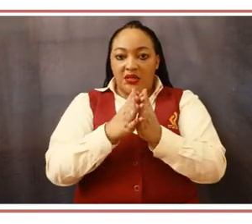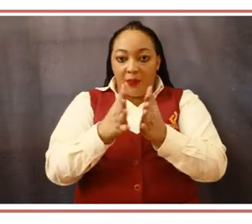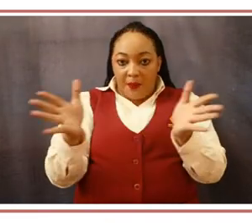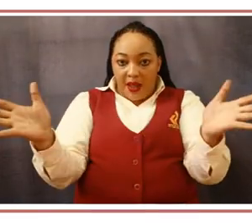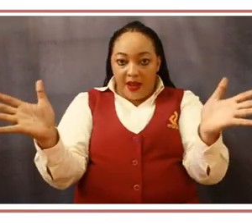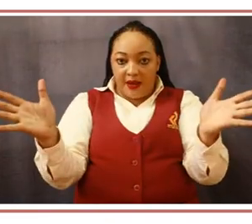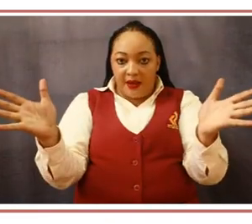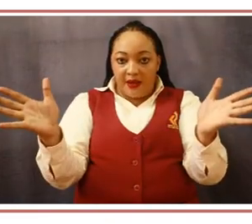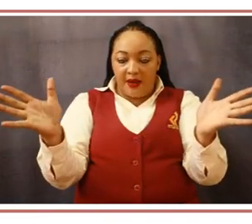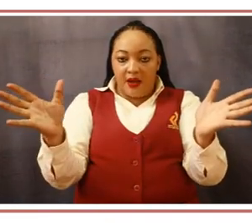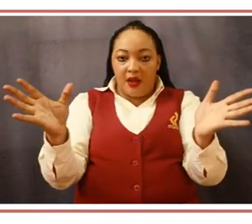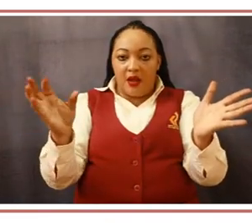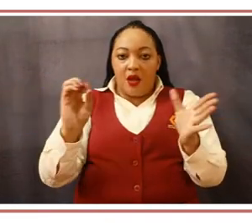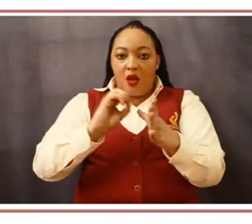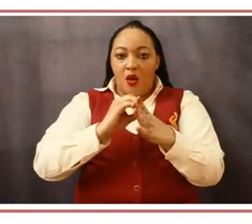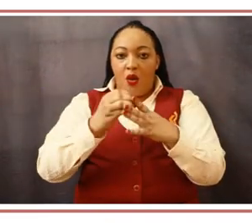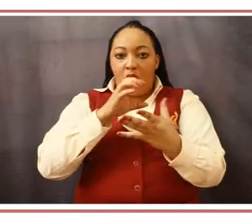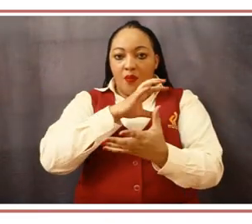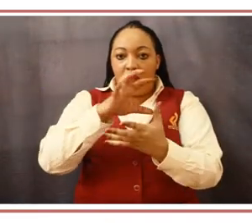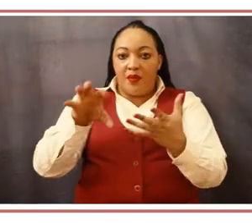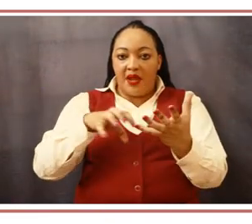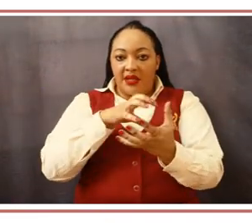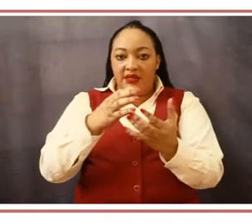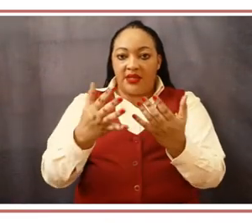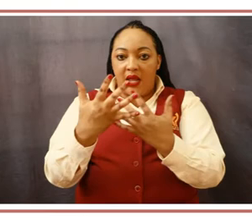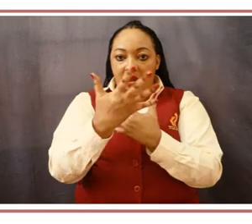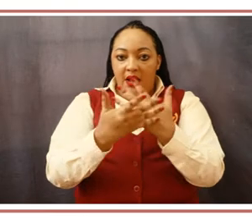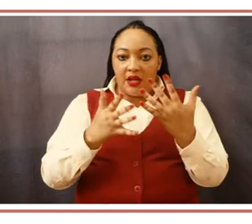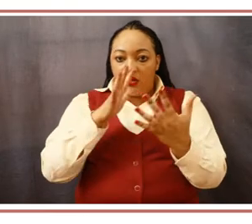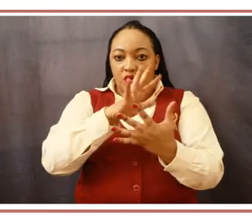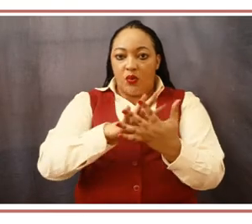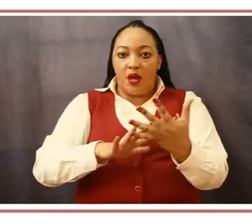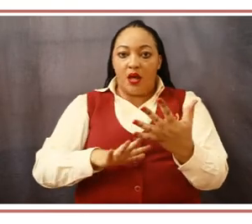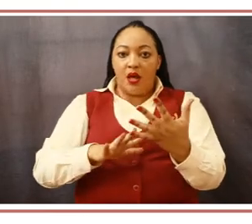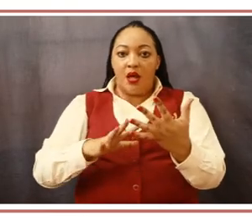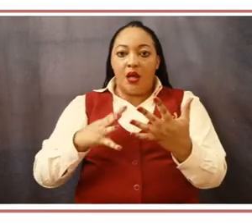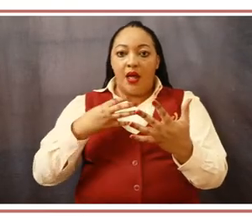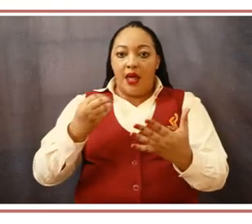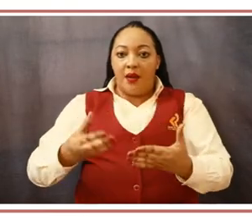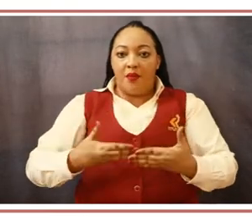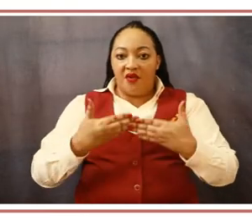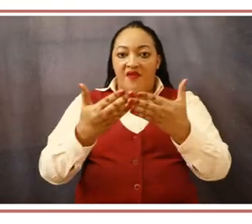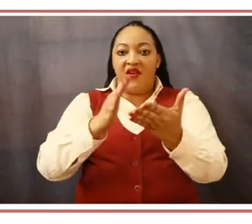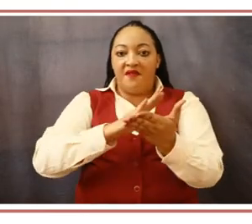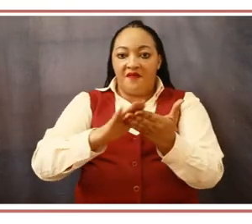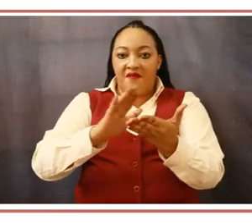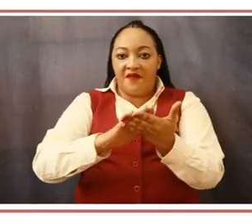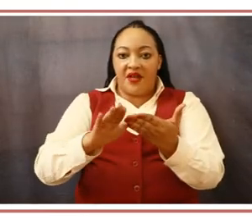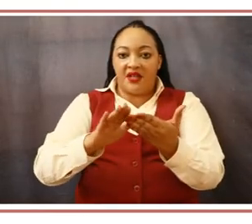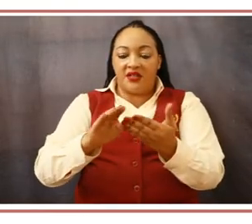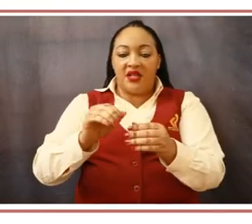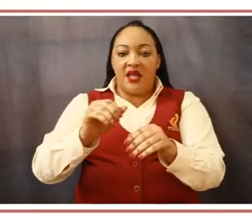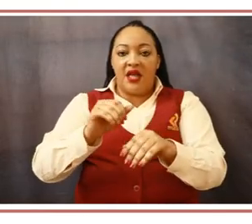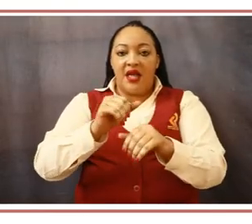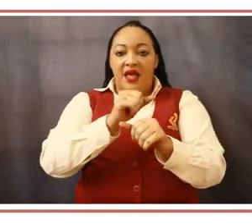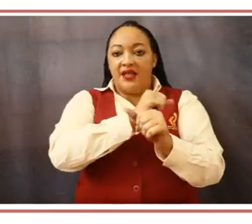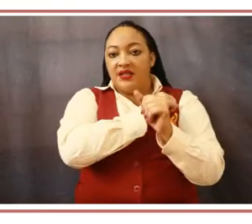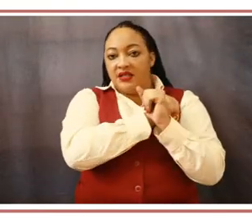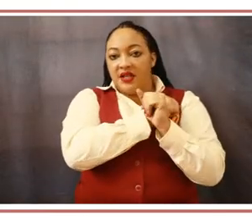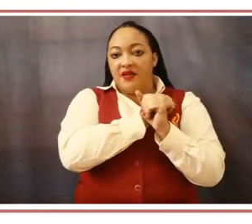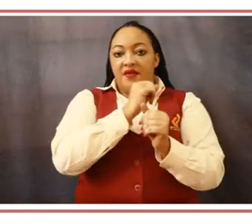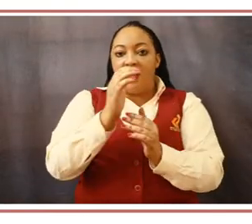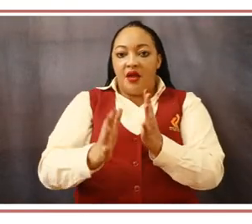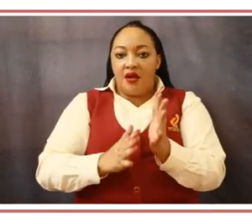efficient and effective railway services, leverage our assets to faster business growth, promotion, facilitation and participation